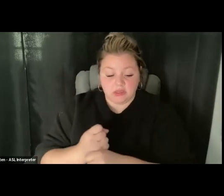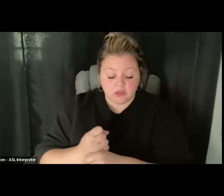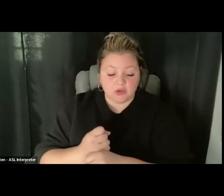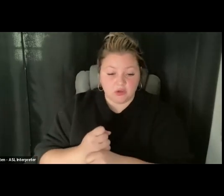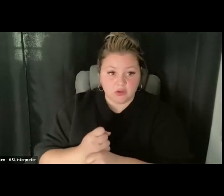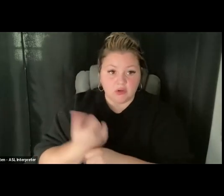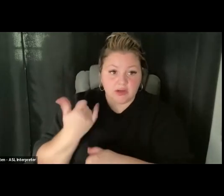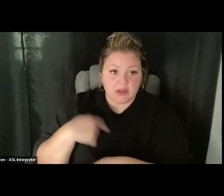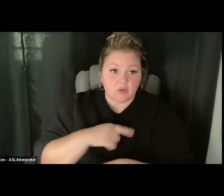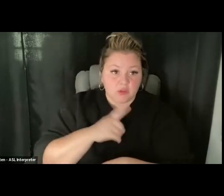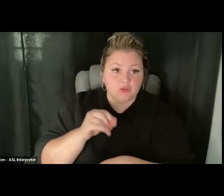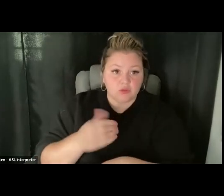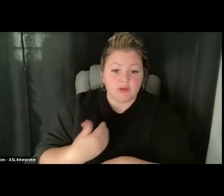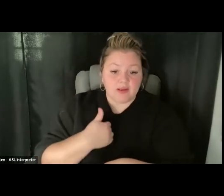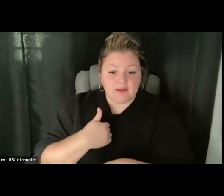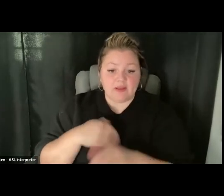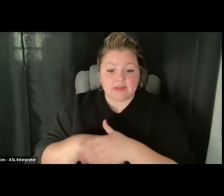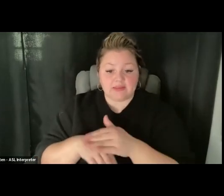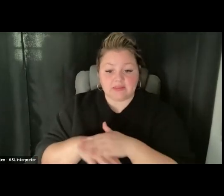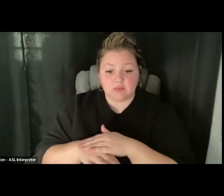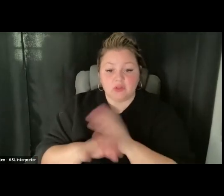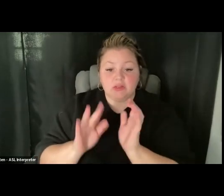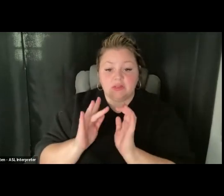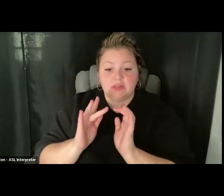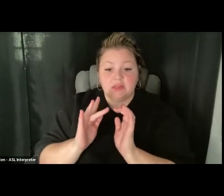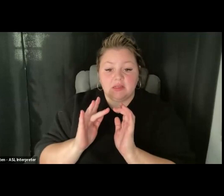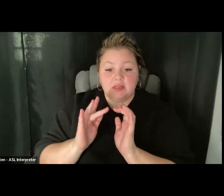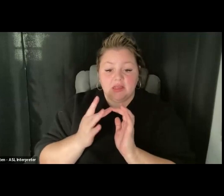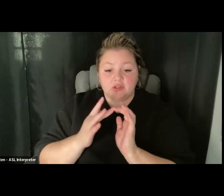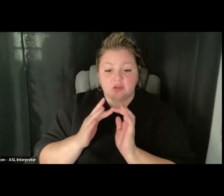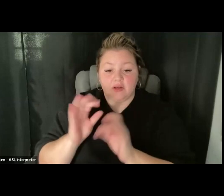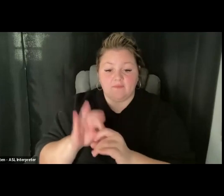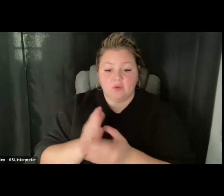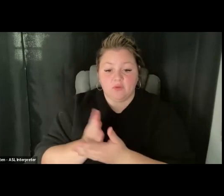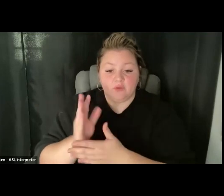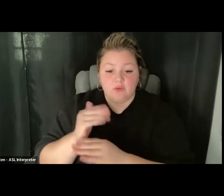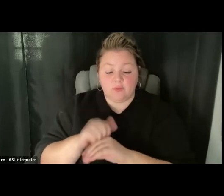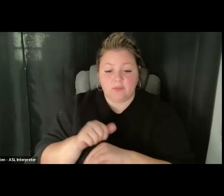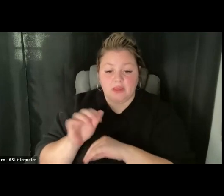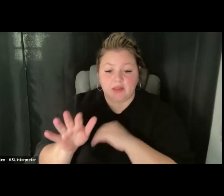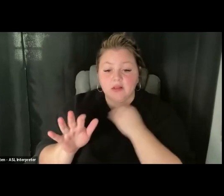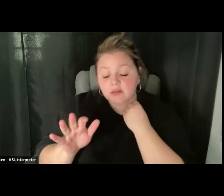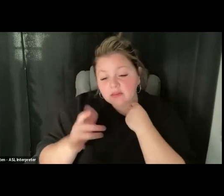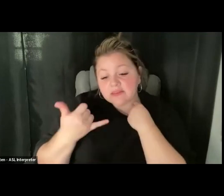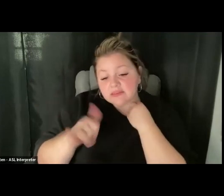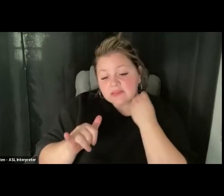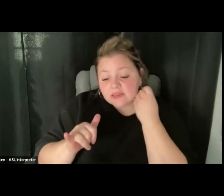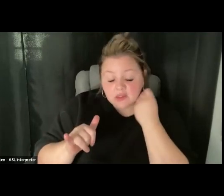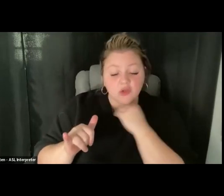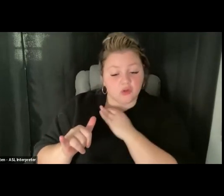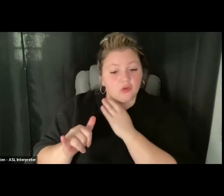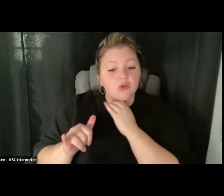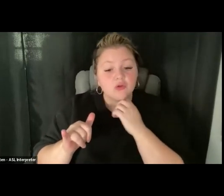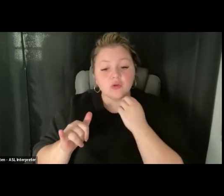accessible electronic vote by mail across the state. It's still available for any of the